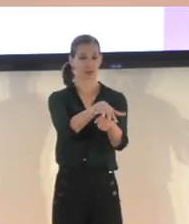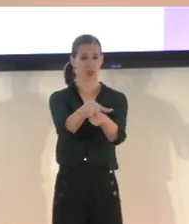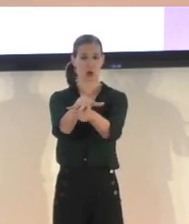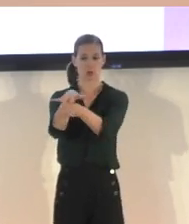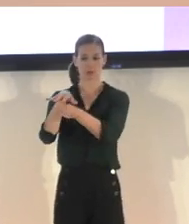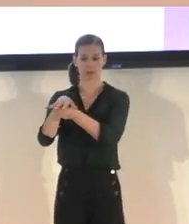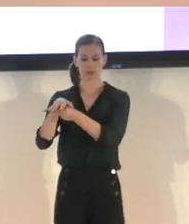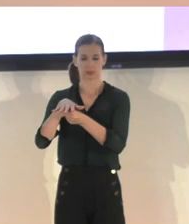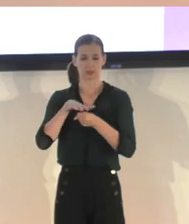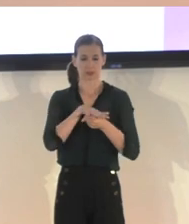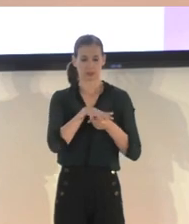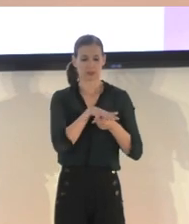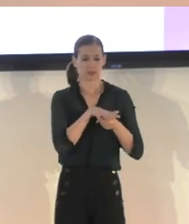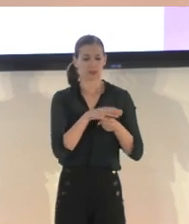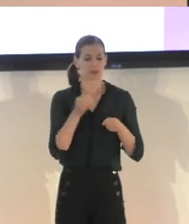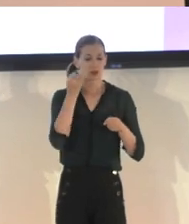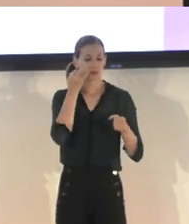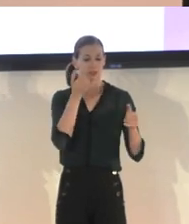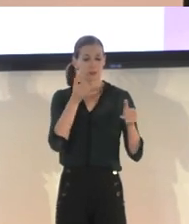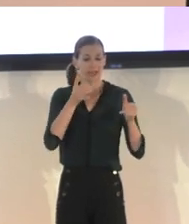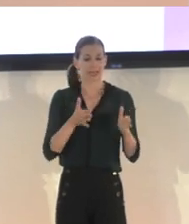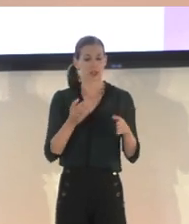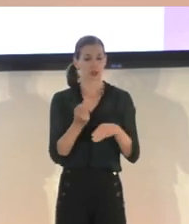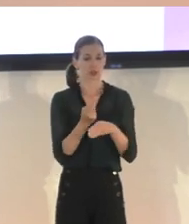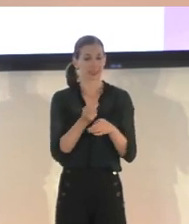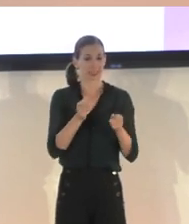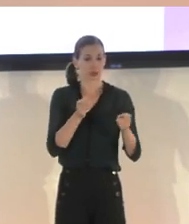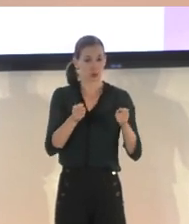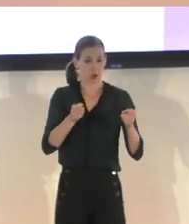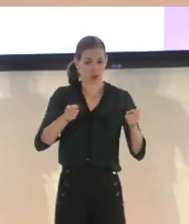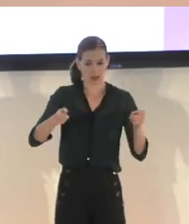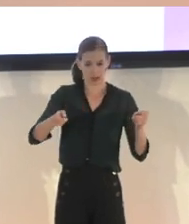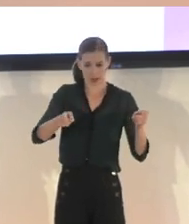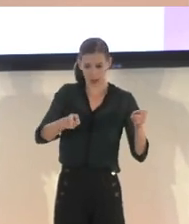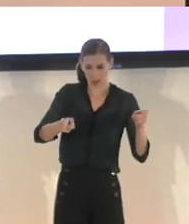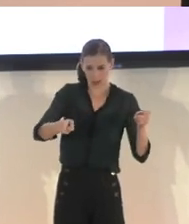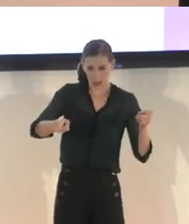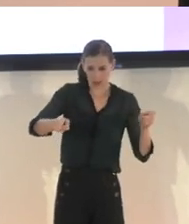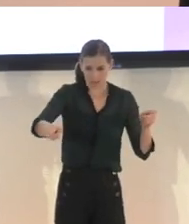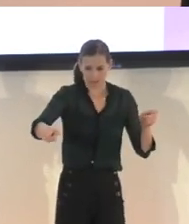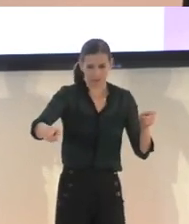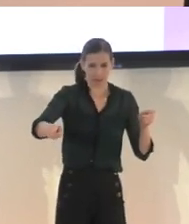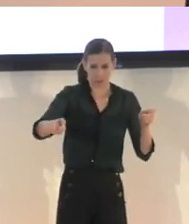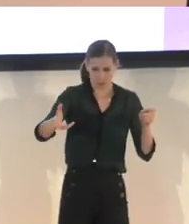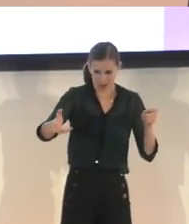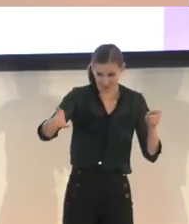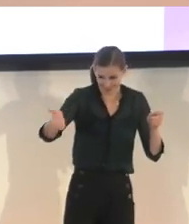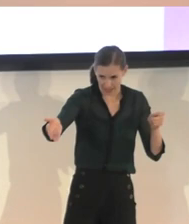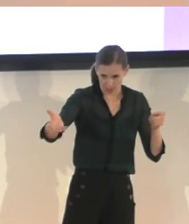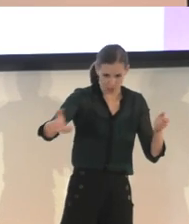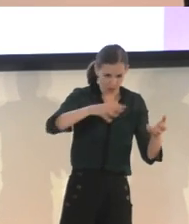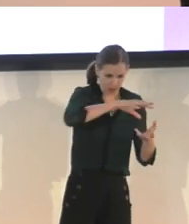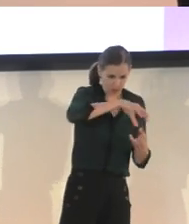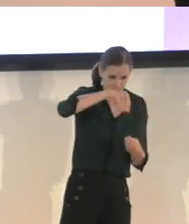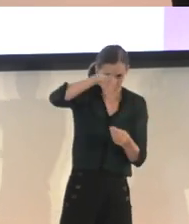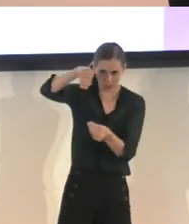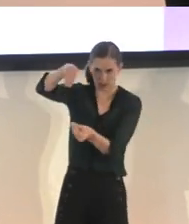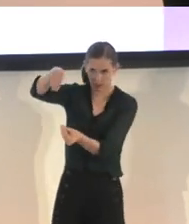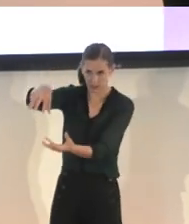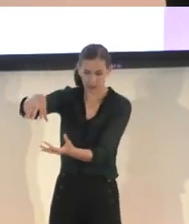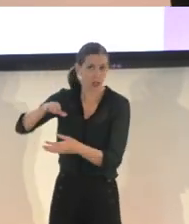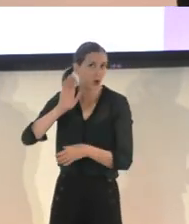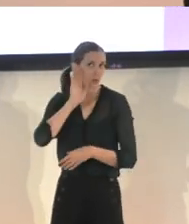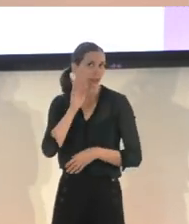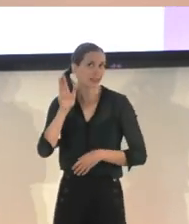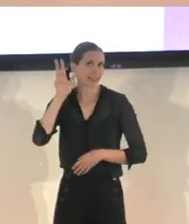their controller to teleport that they will hear the text to speech,